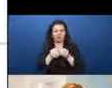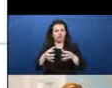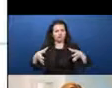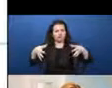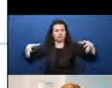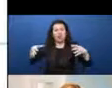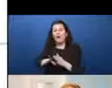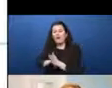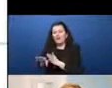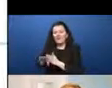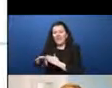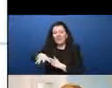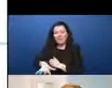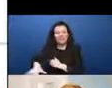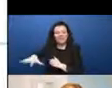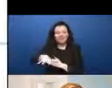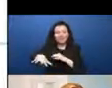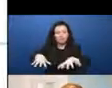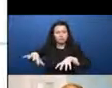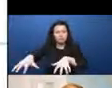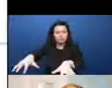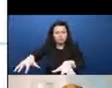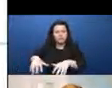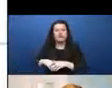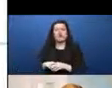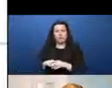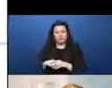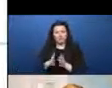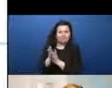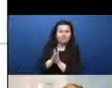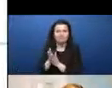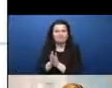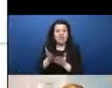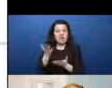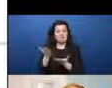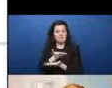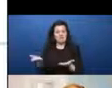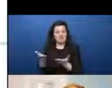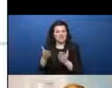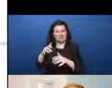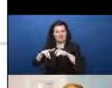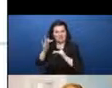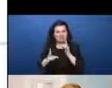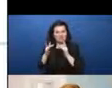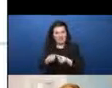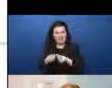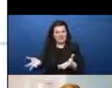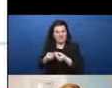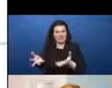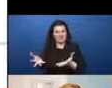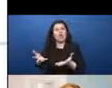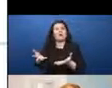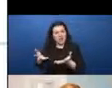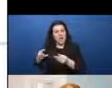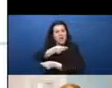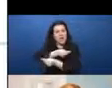where, of course, digital technologies have tremendous potential to become a major accelerator of economic growth